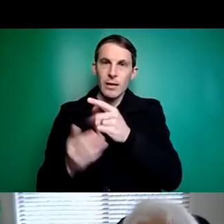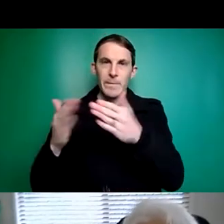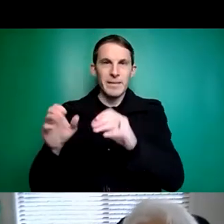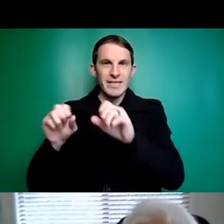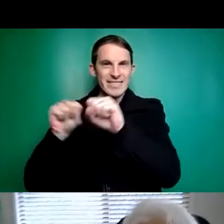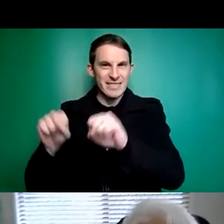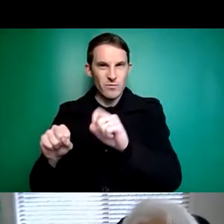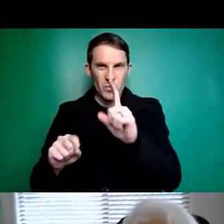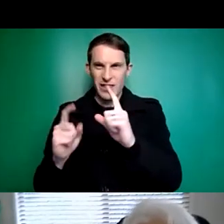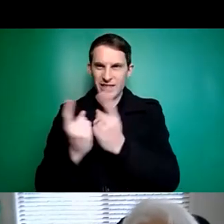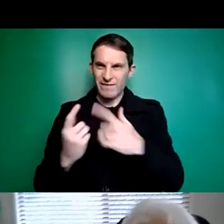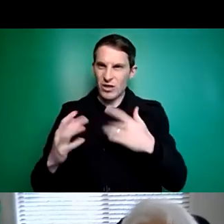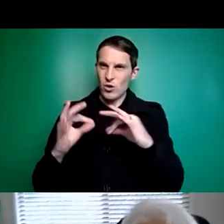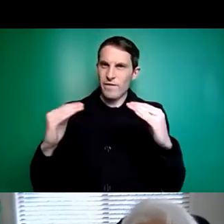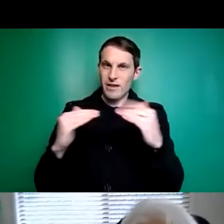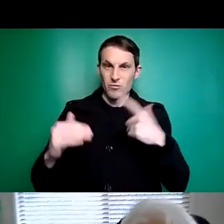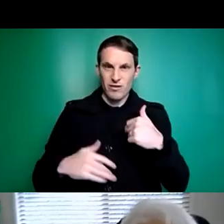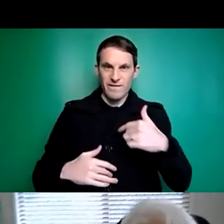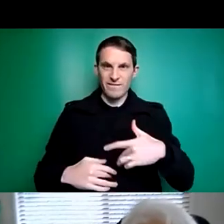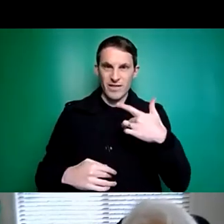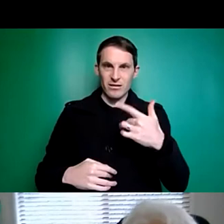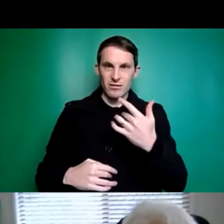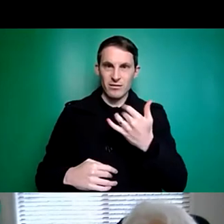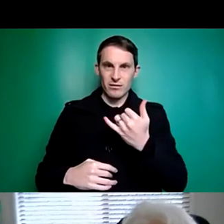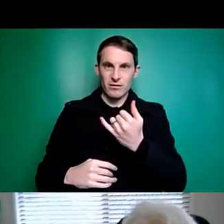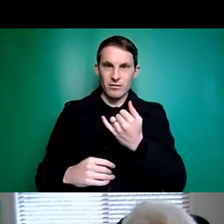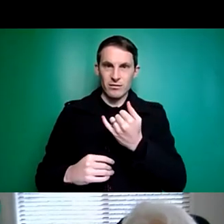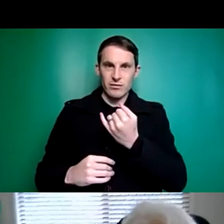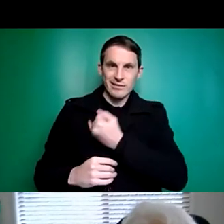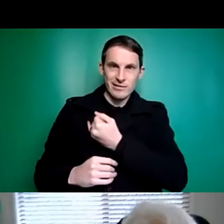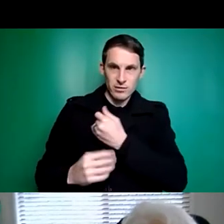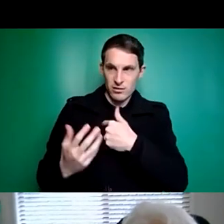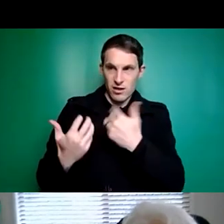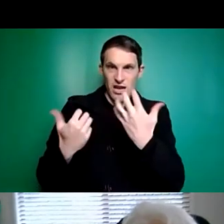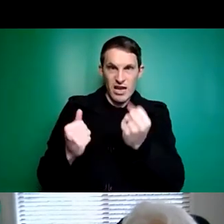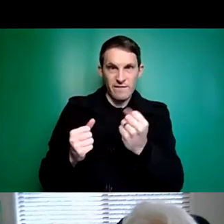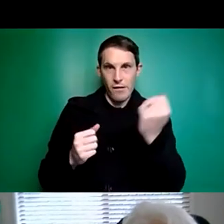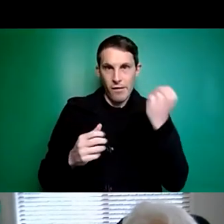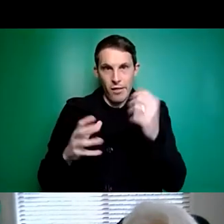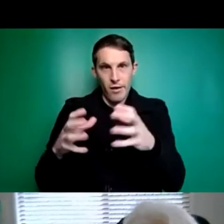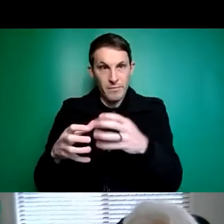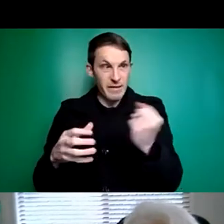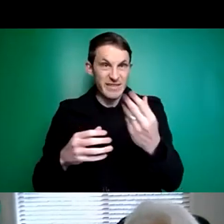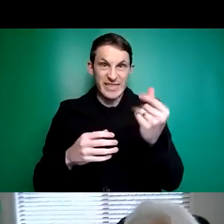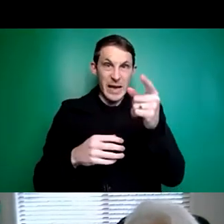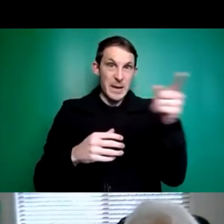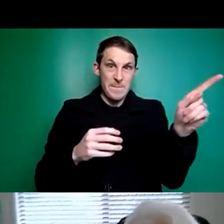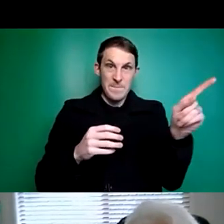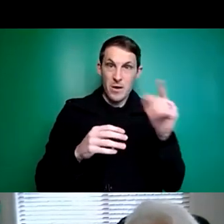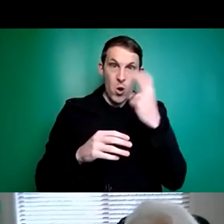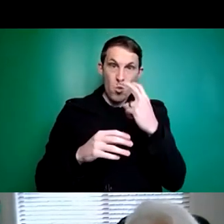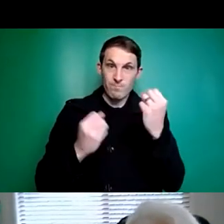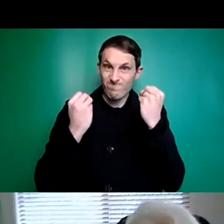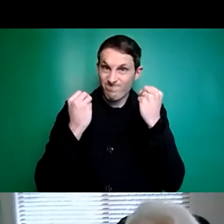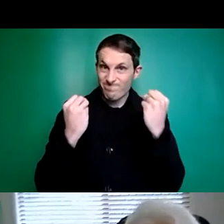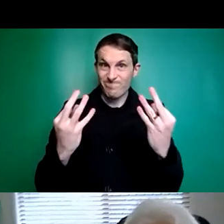guilty because I have something and it's the ones out there who aren't able to get anything at all and I make many of them